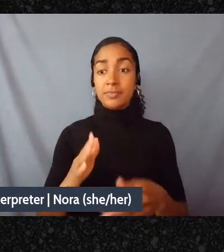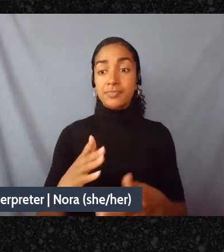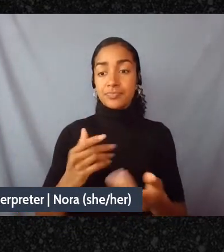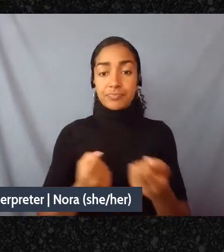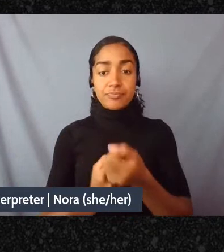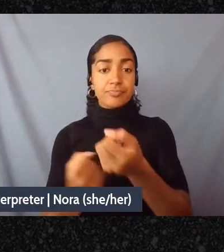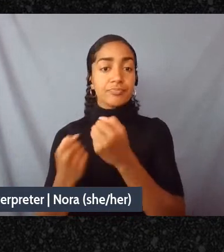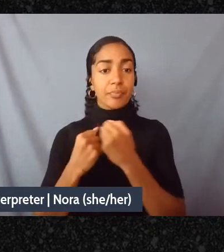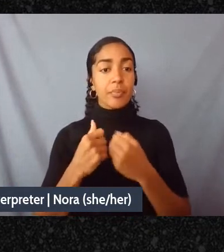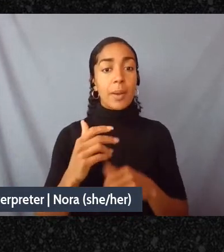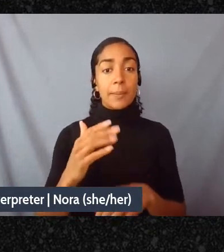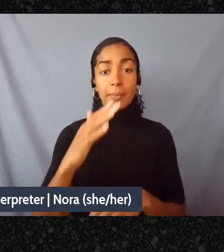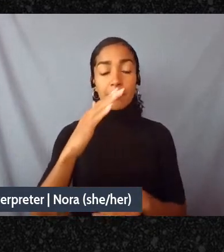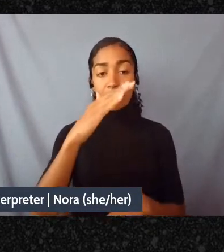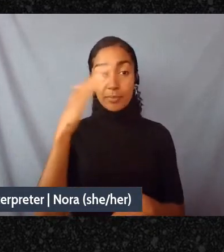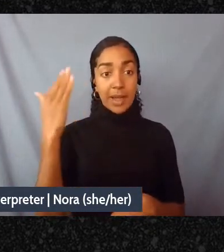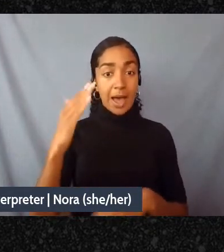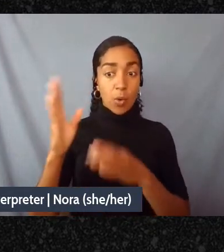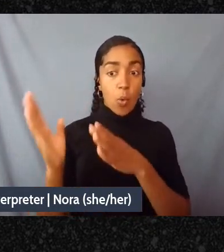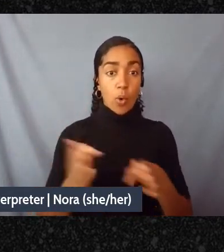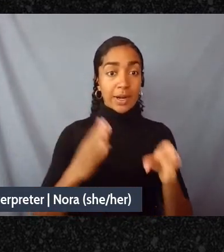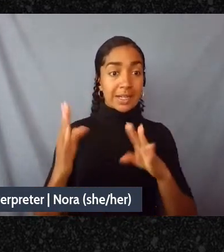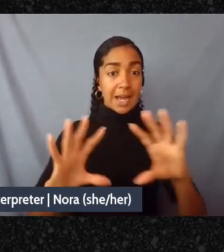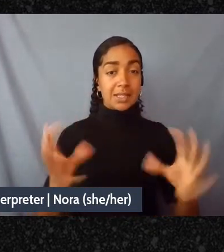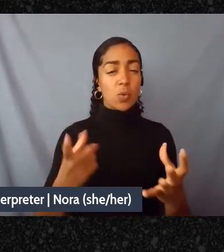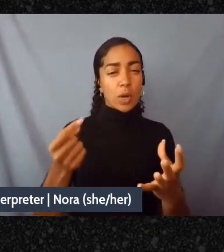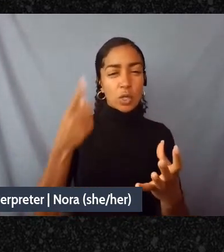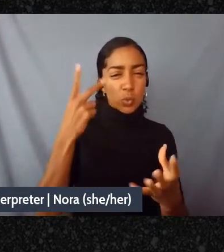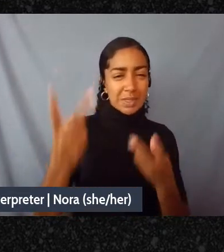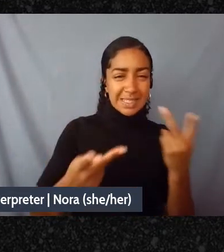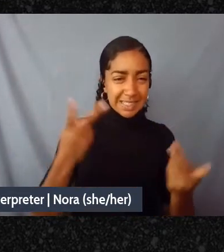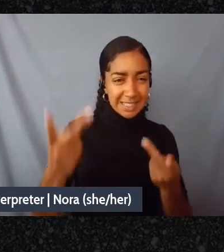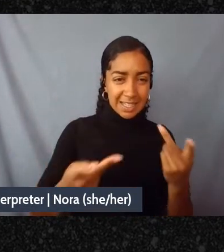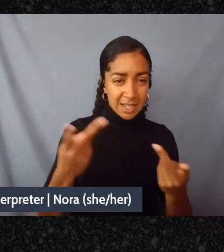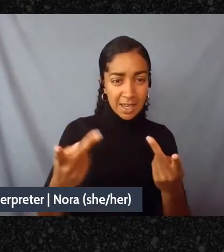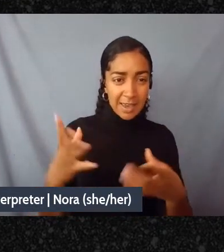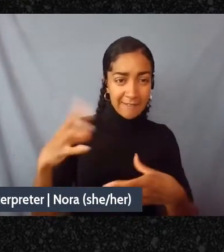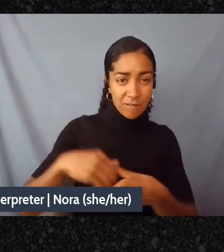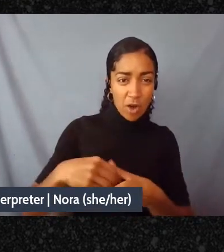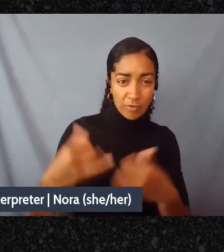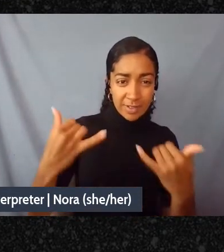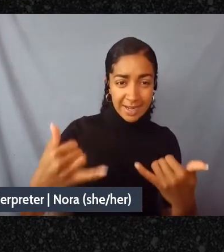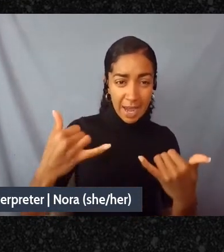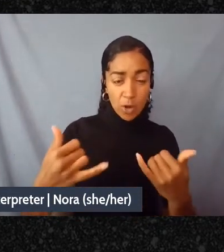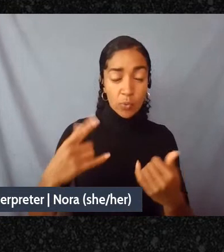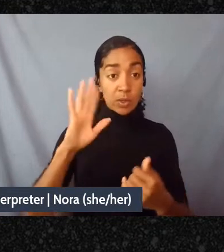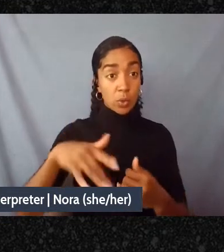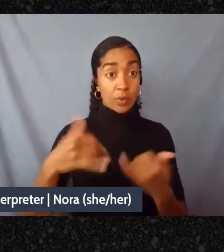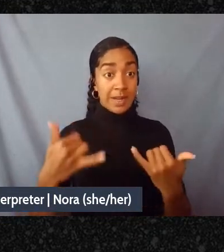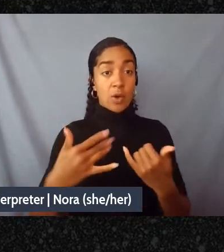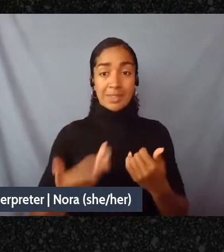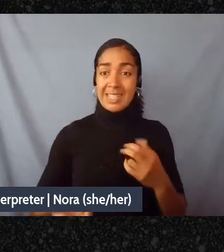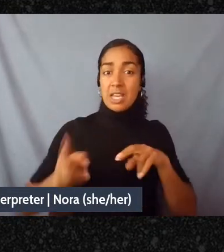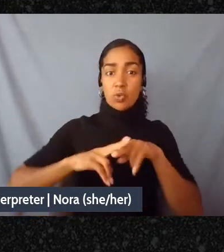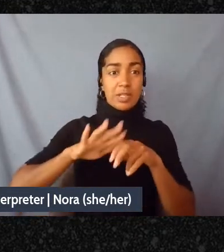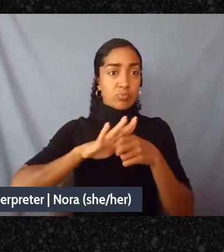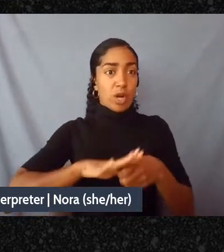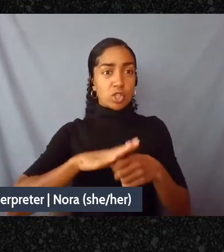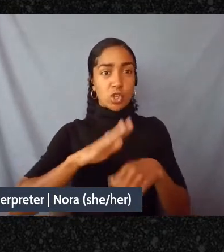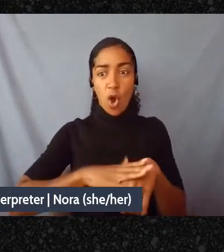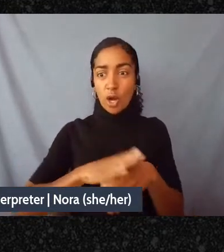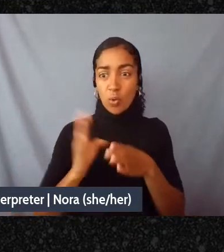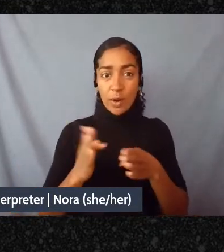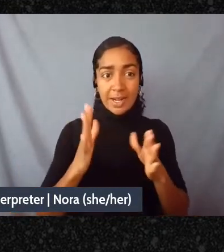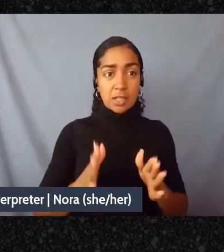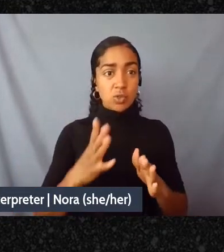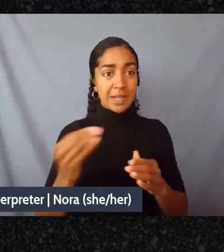that you're a part of? This is a time of increased pressure on organizers and increased mobilization. given all this, how are